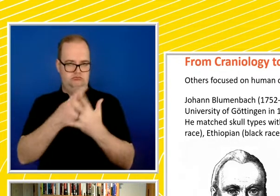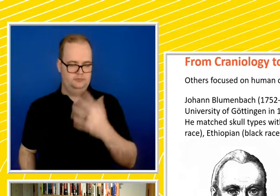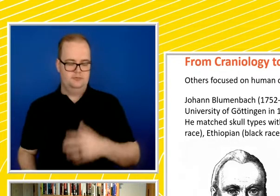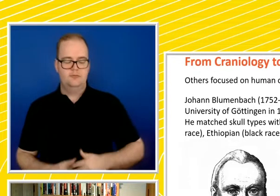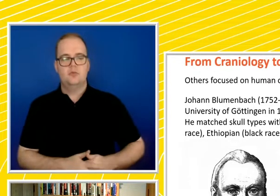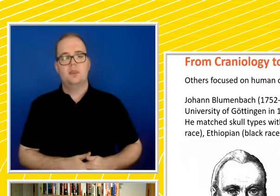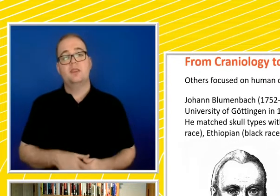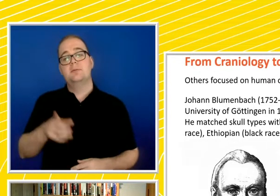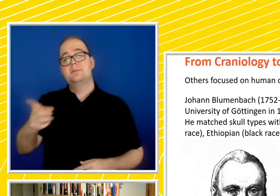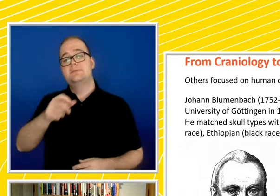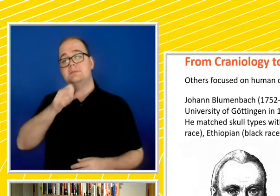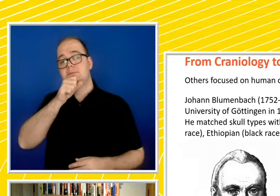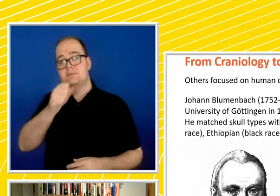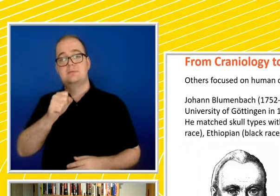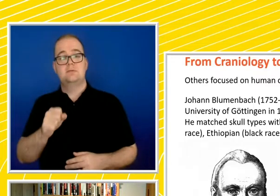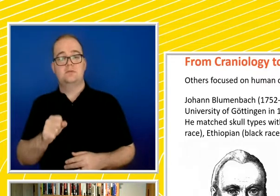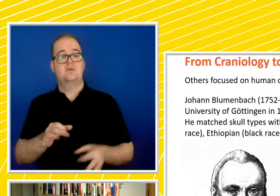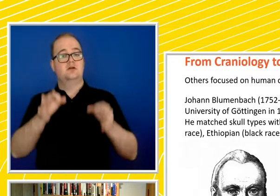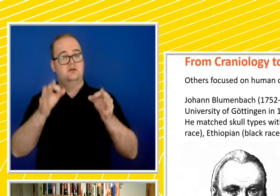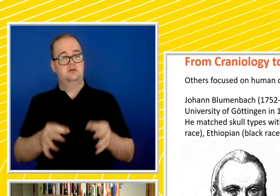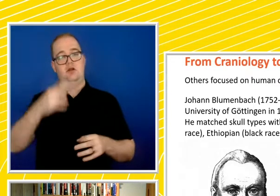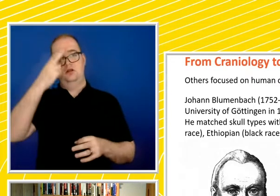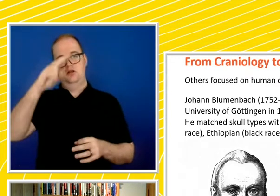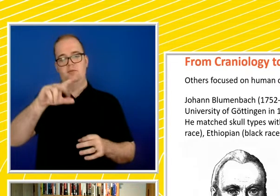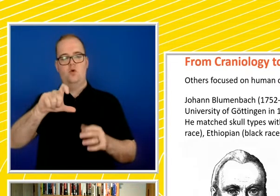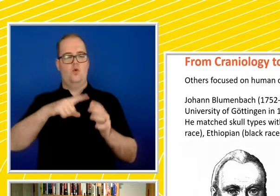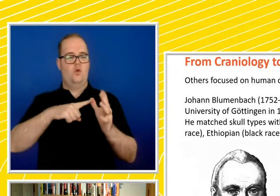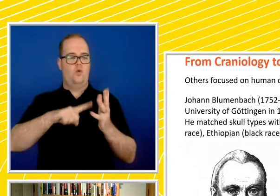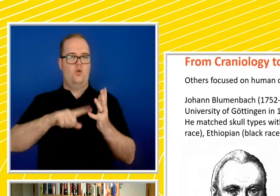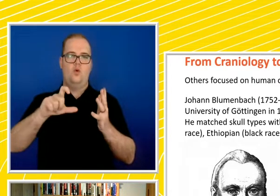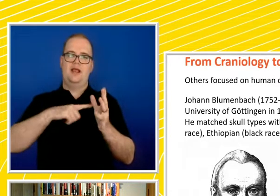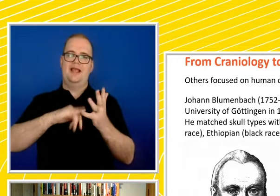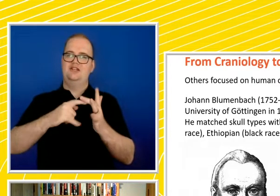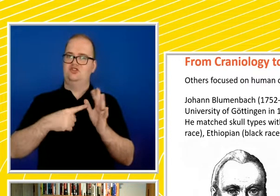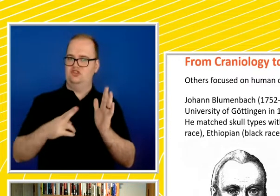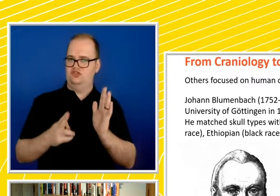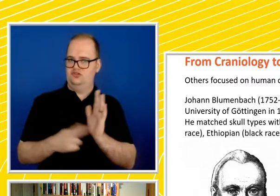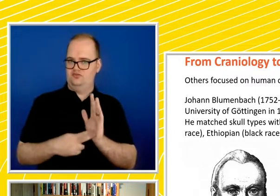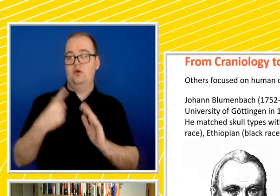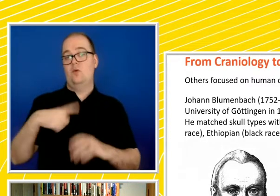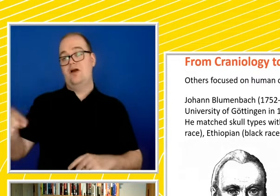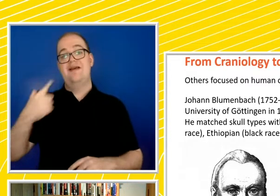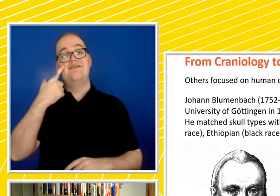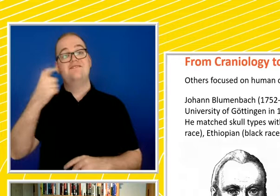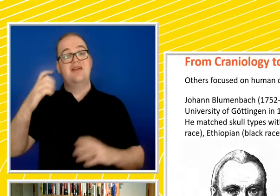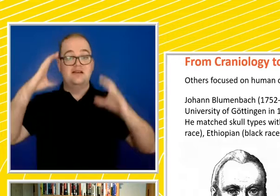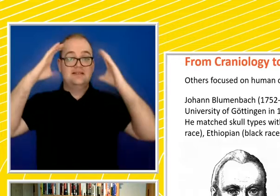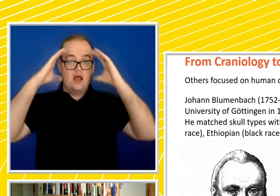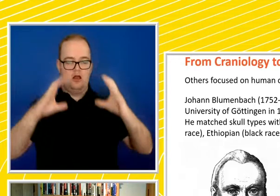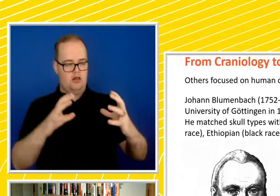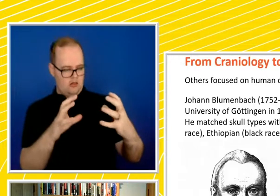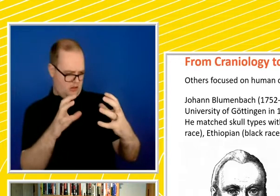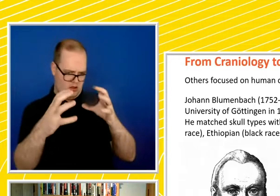up with the term Caucasian variety because he found this skull that he thought represent the ideal